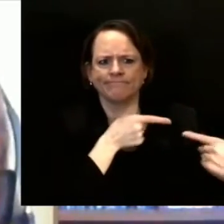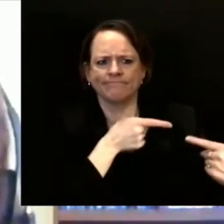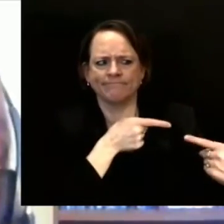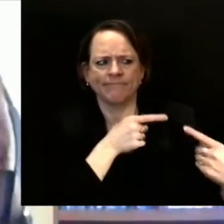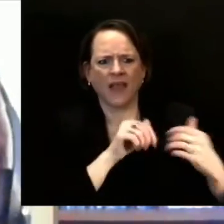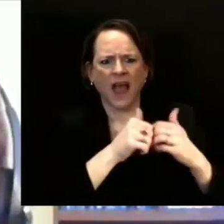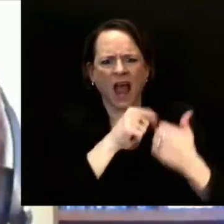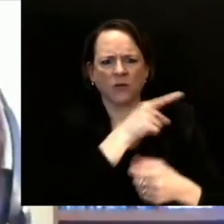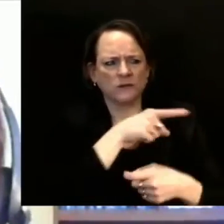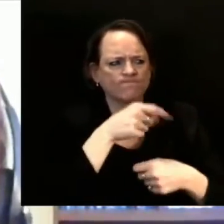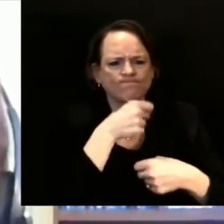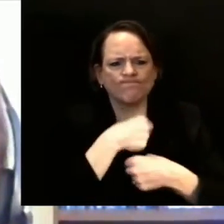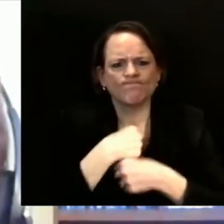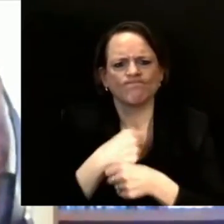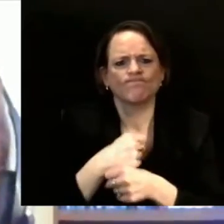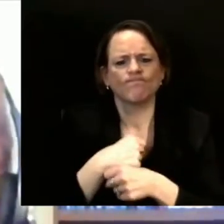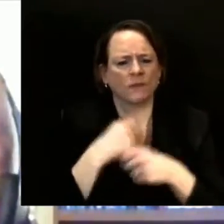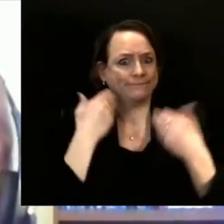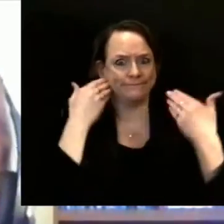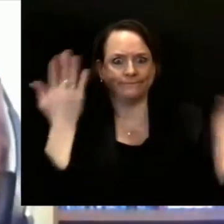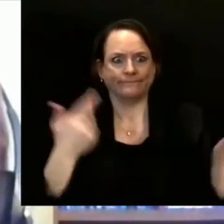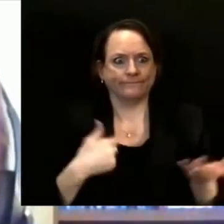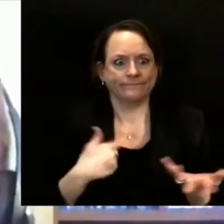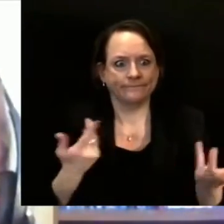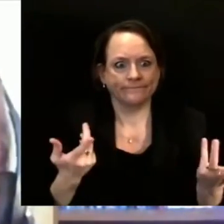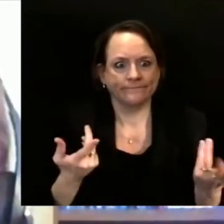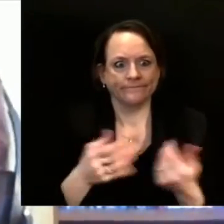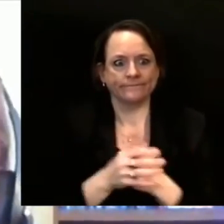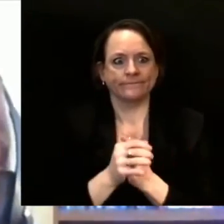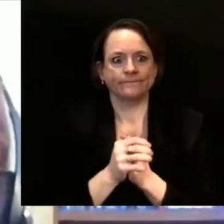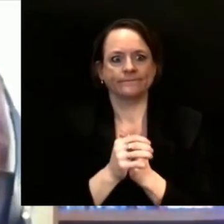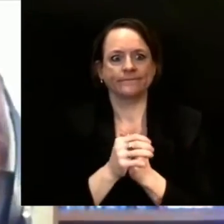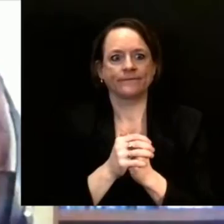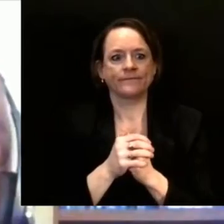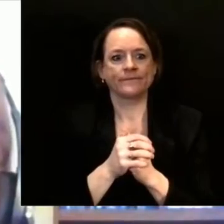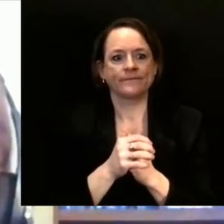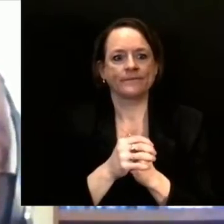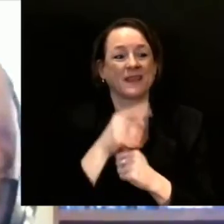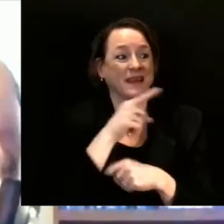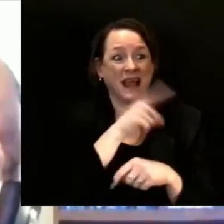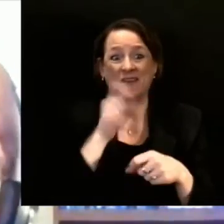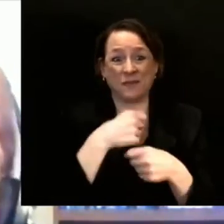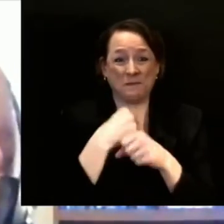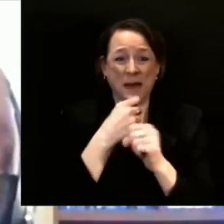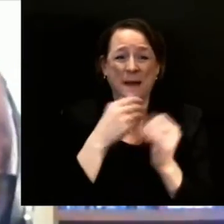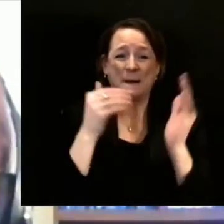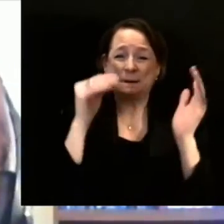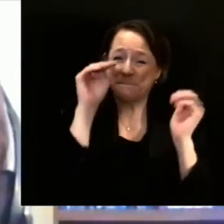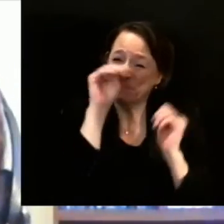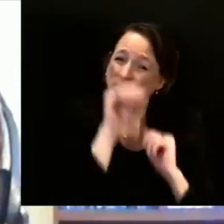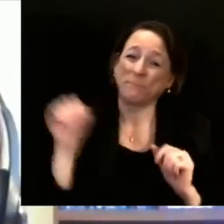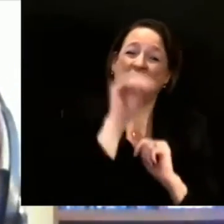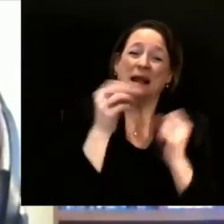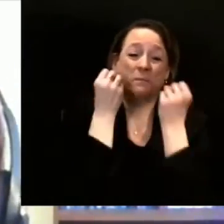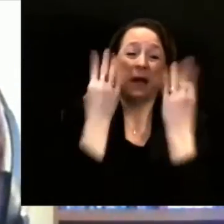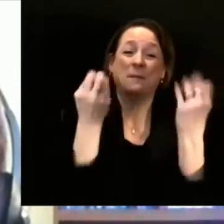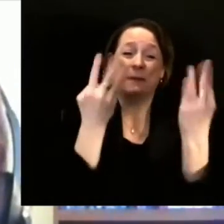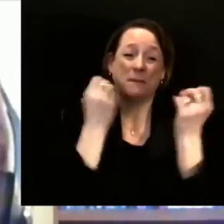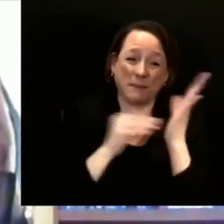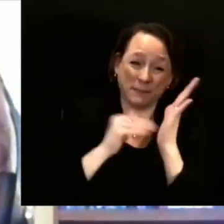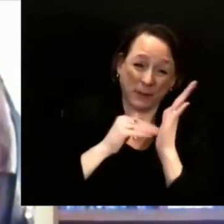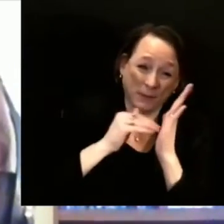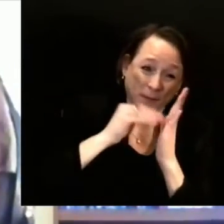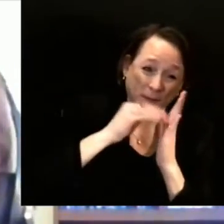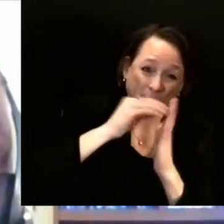of things as they start to produce millions and millions and millions of doses. And we'll have new manufacturers coming on.